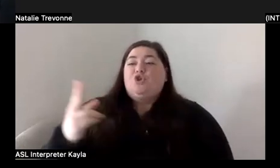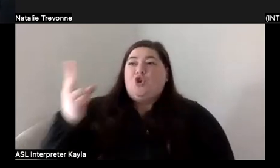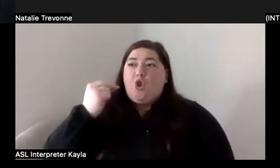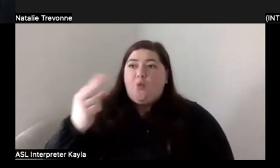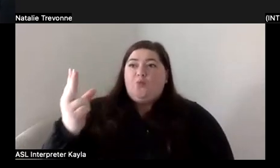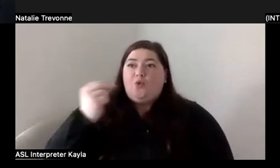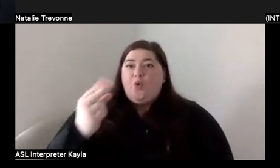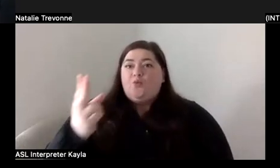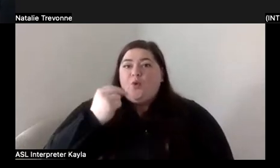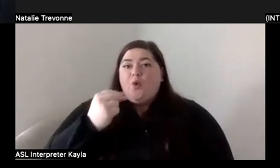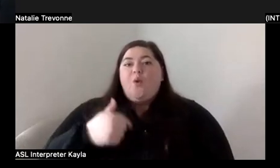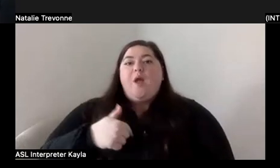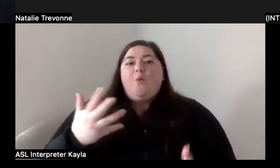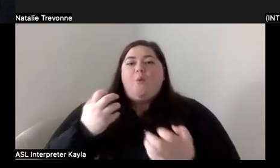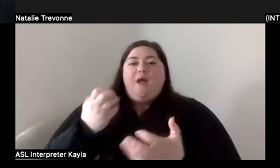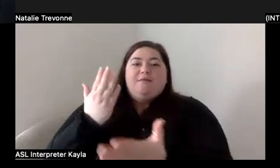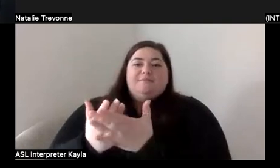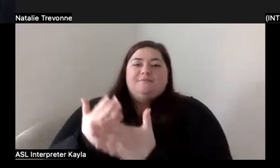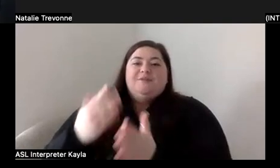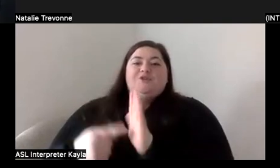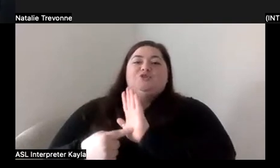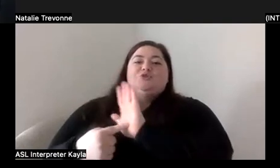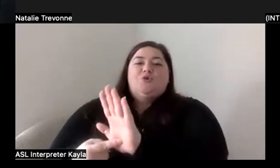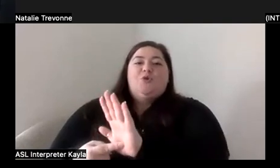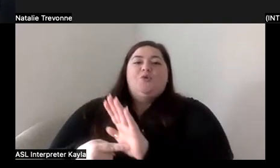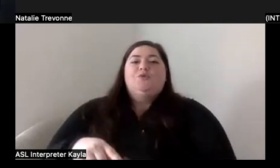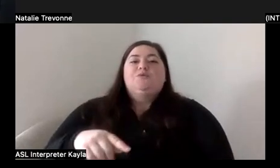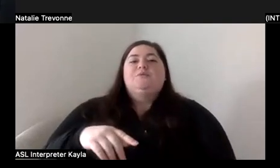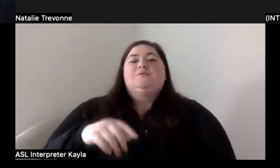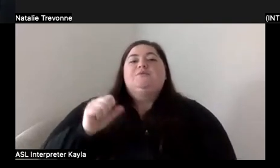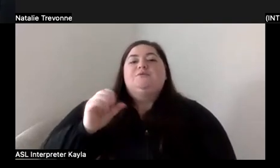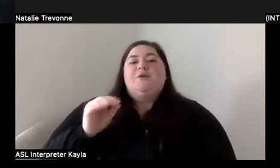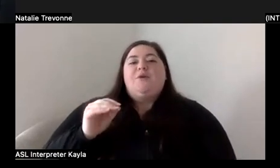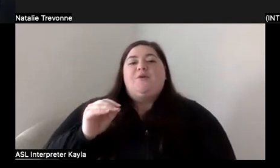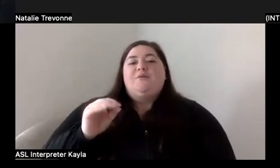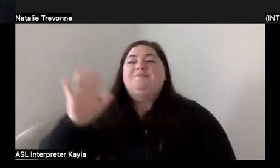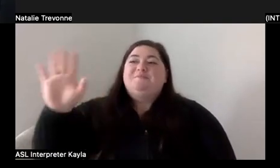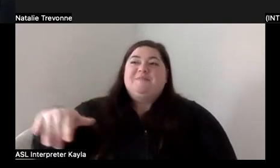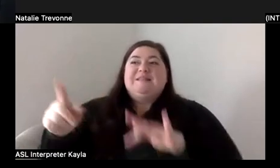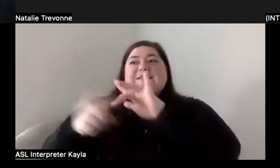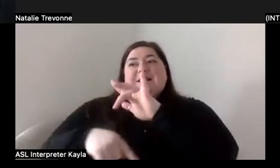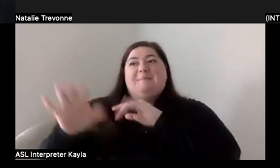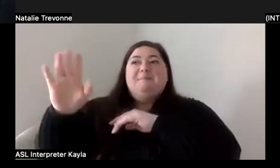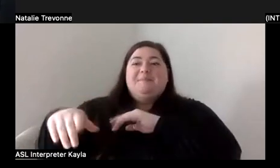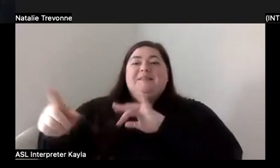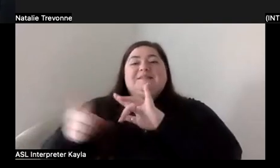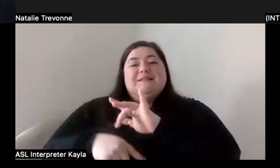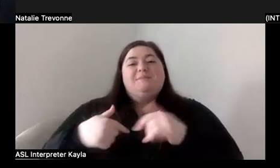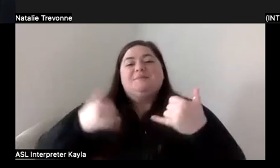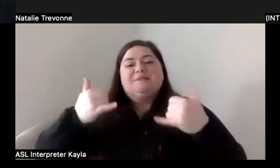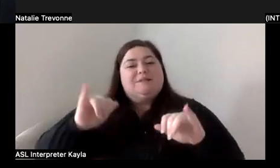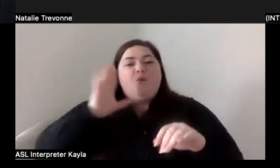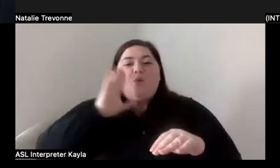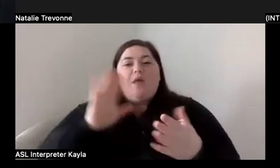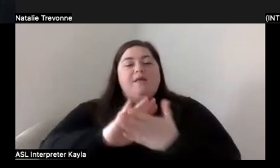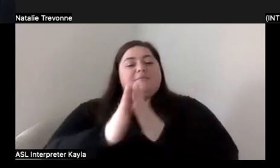the more I'm like, I'm to show you. And so I'm like, you know, skip you, but do it anyway. And so, you